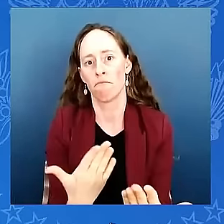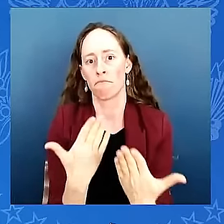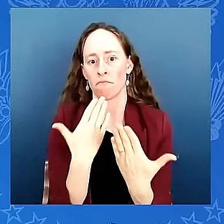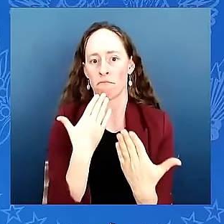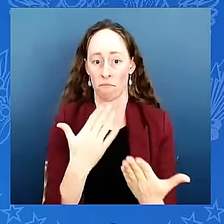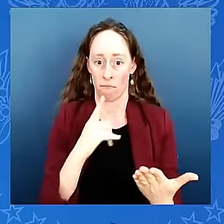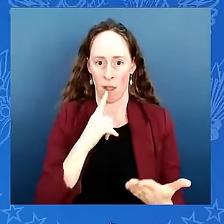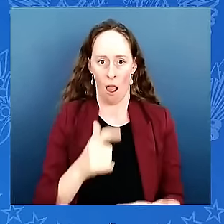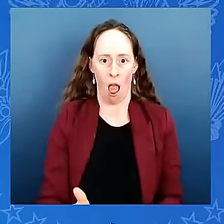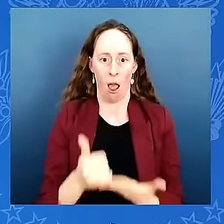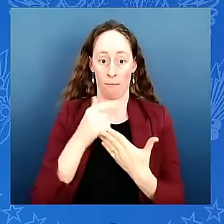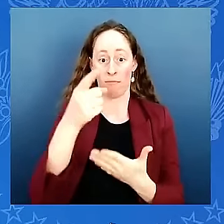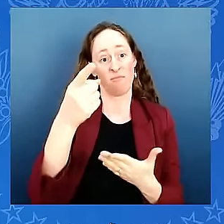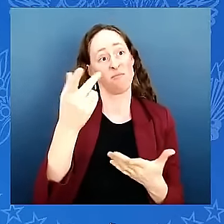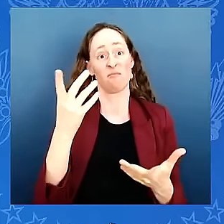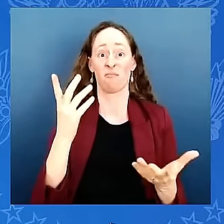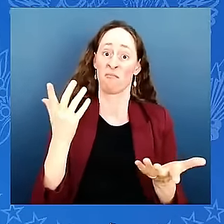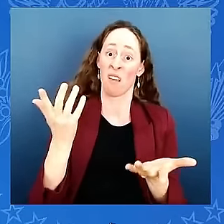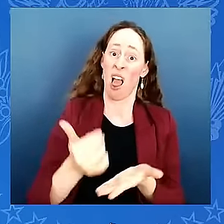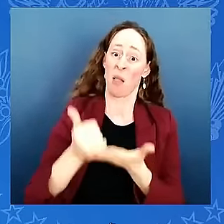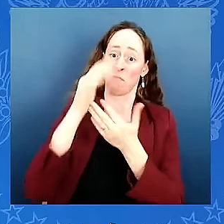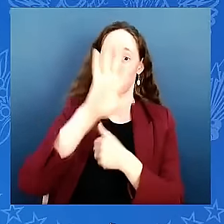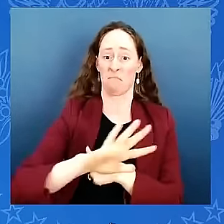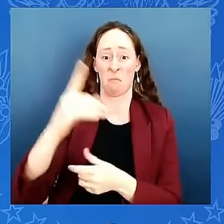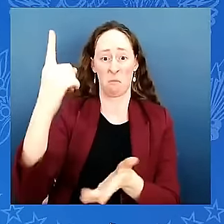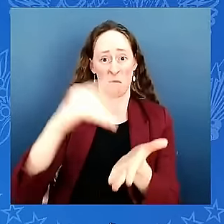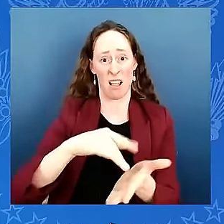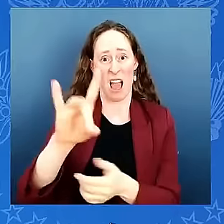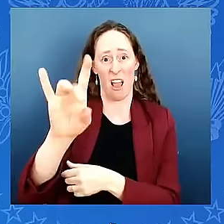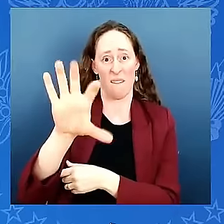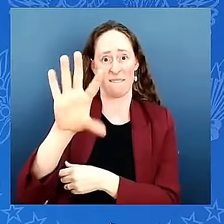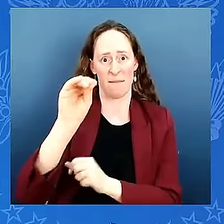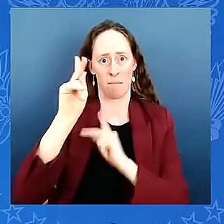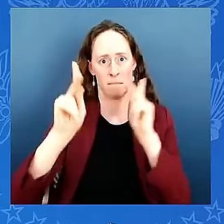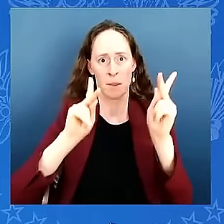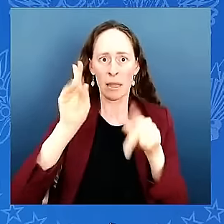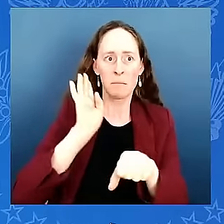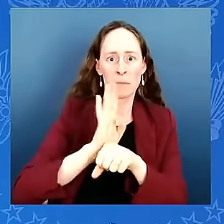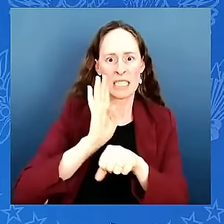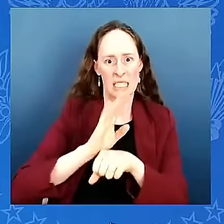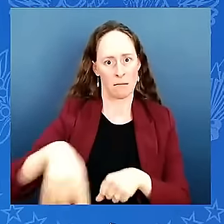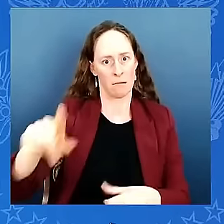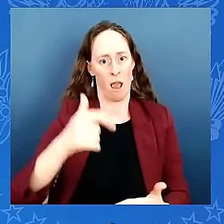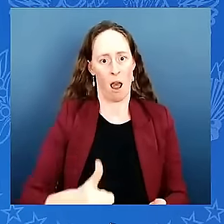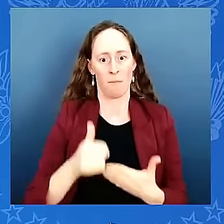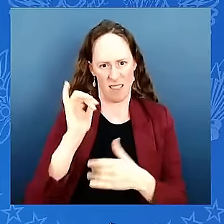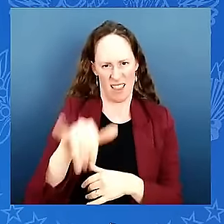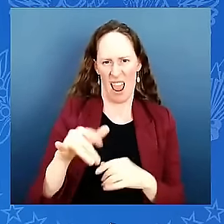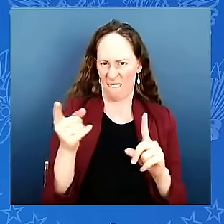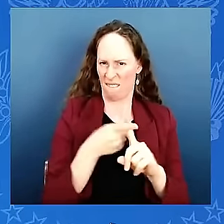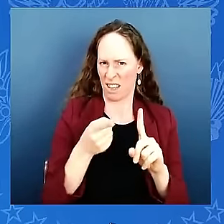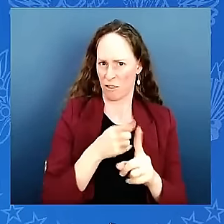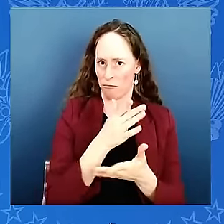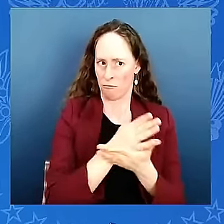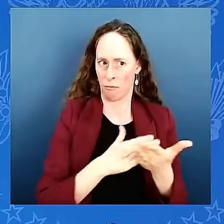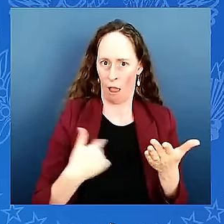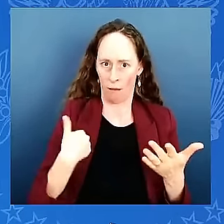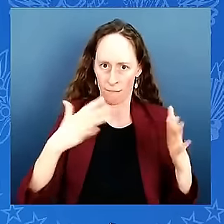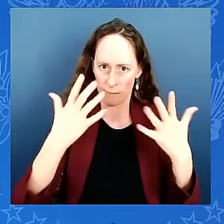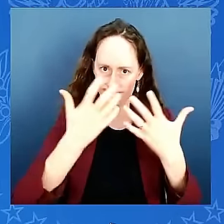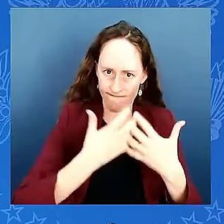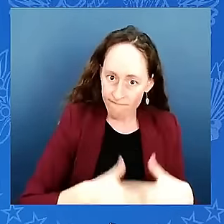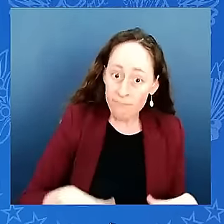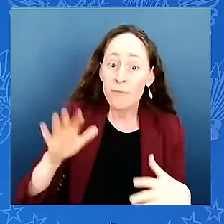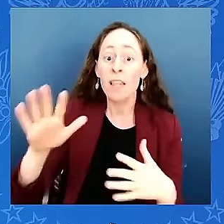and when we complete phase two the new well and distribution system will be able to deliver safe